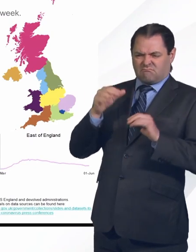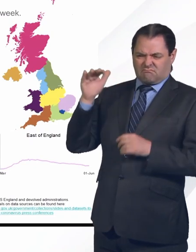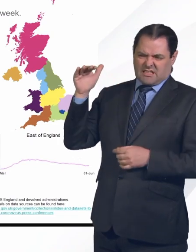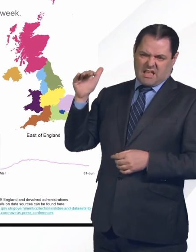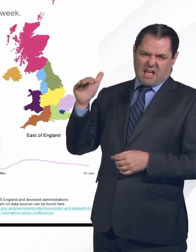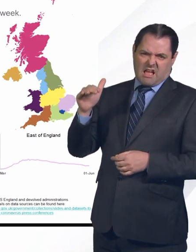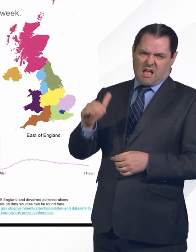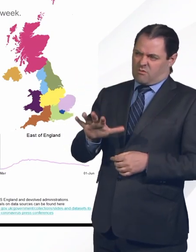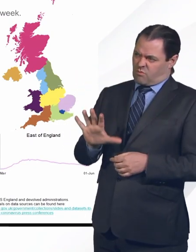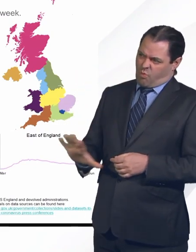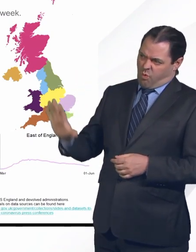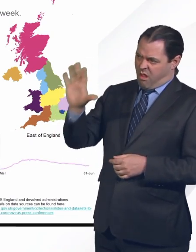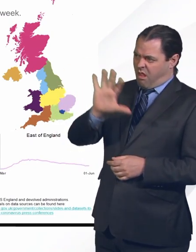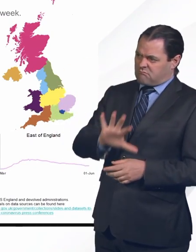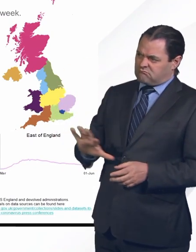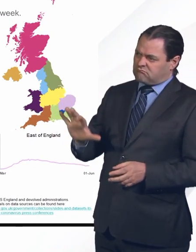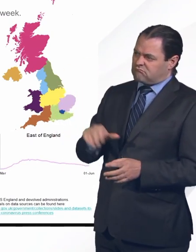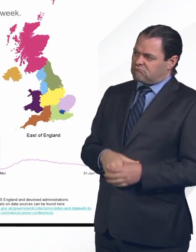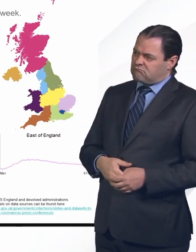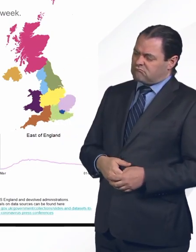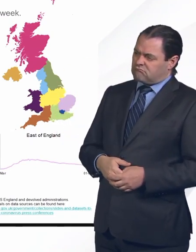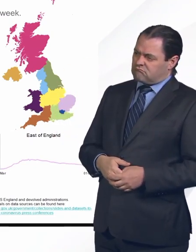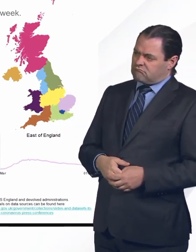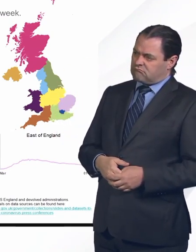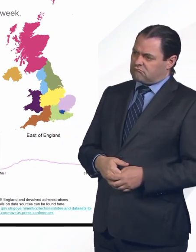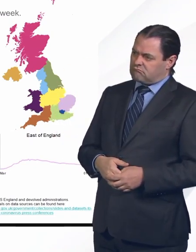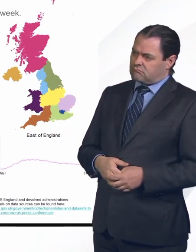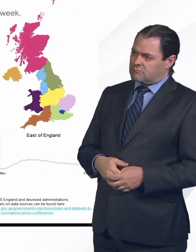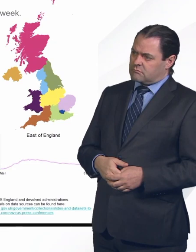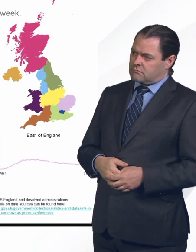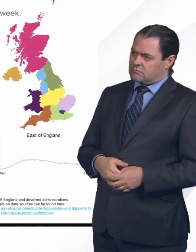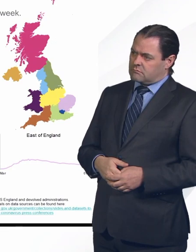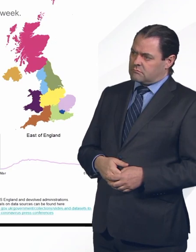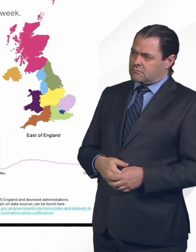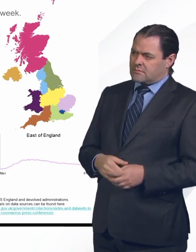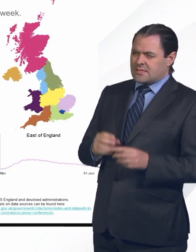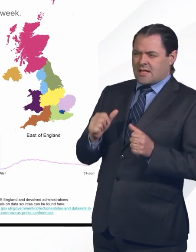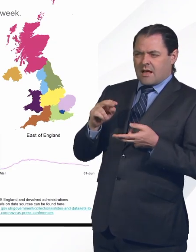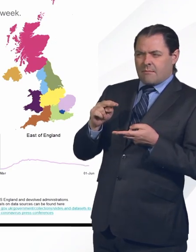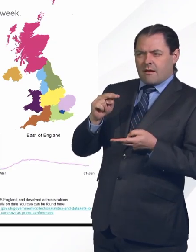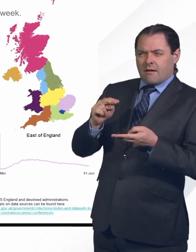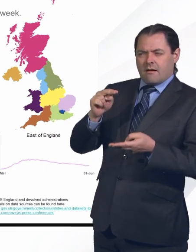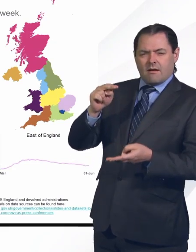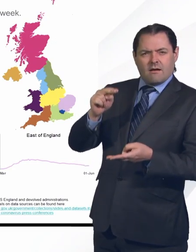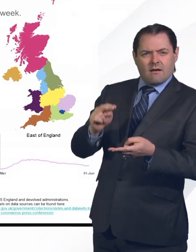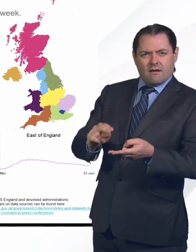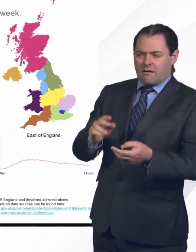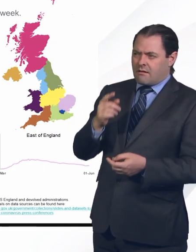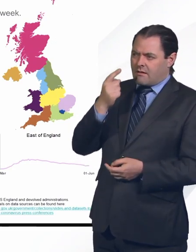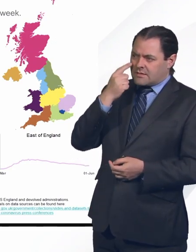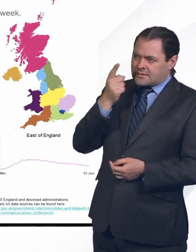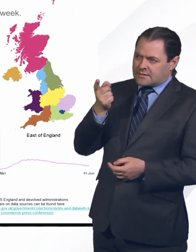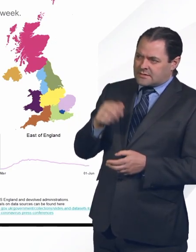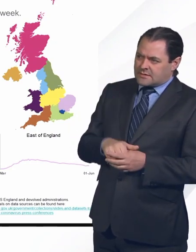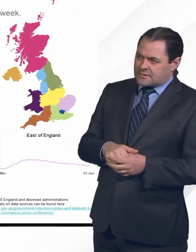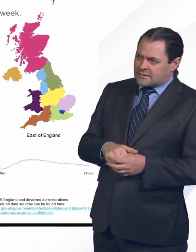each part of the country, but for a little bit of day-to-day movement in some of the areas. For instance, as you